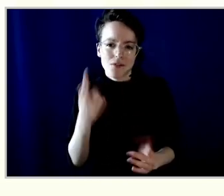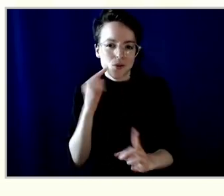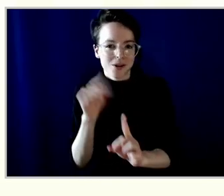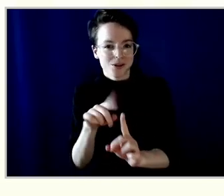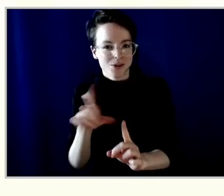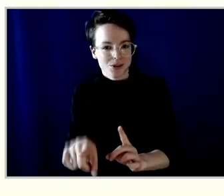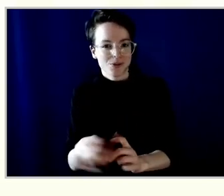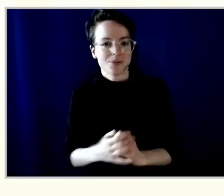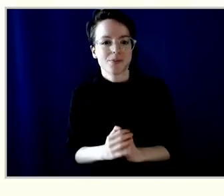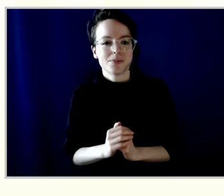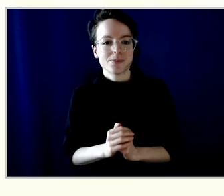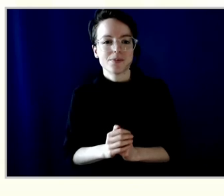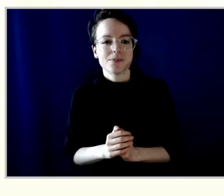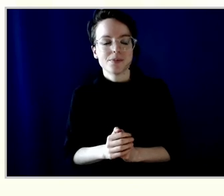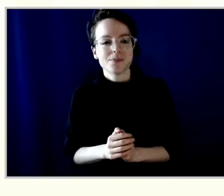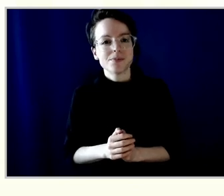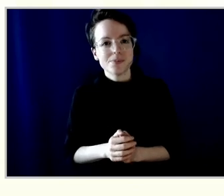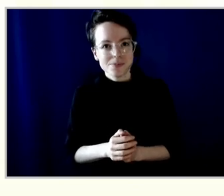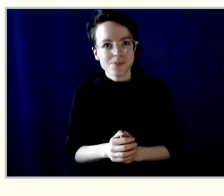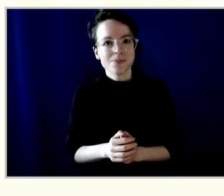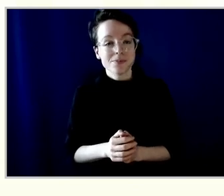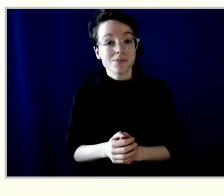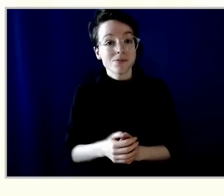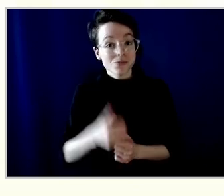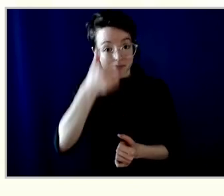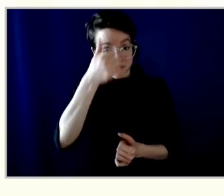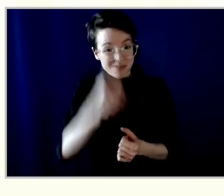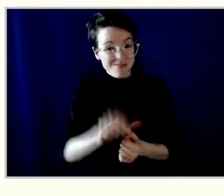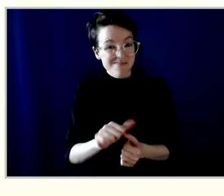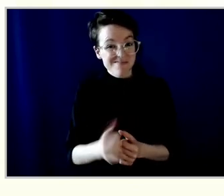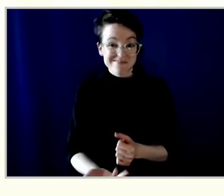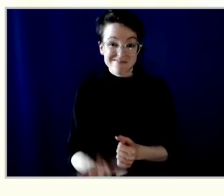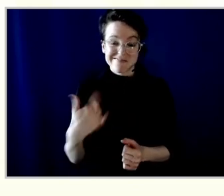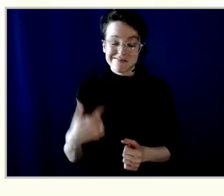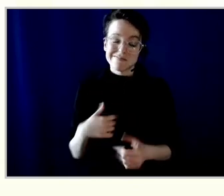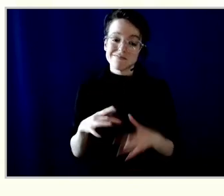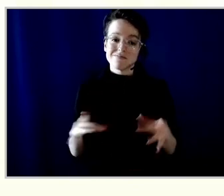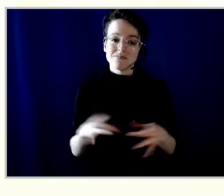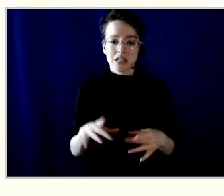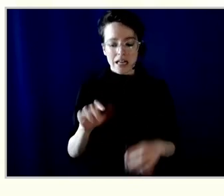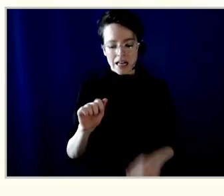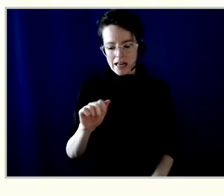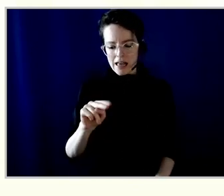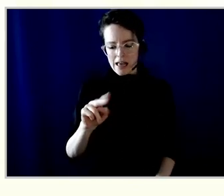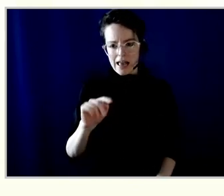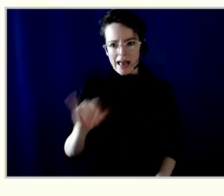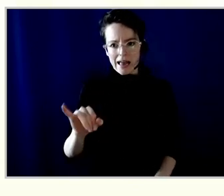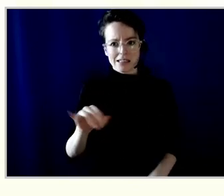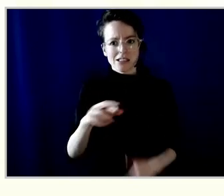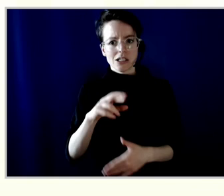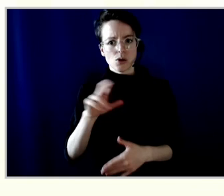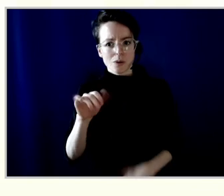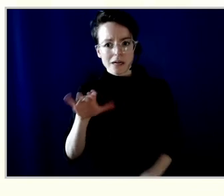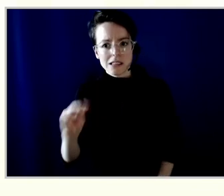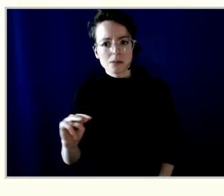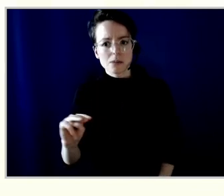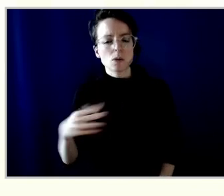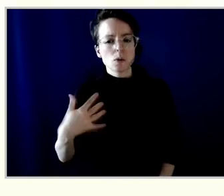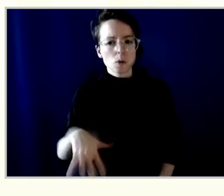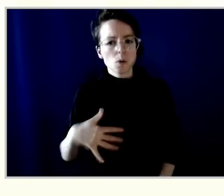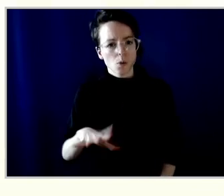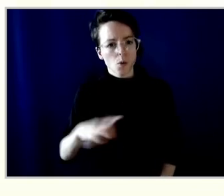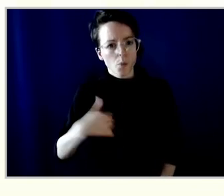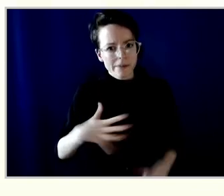in my report that the board takes anti-racism very, very seriously, and it actually is one of our express board goals.